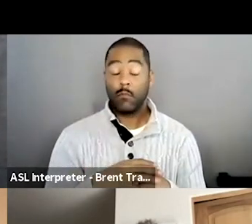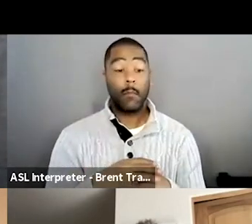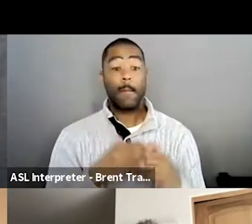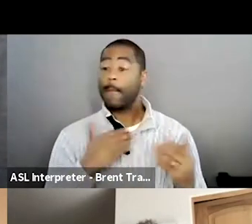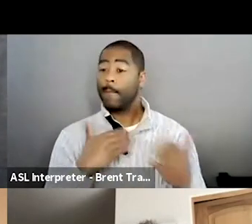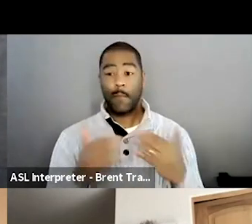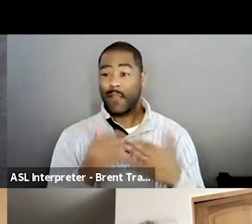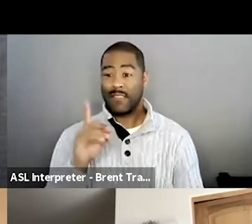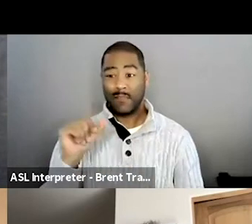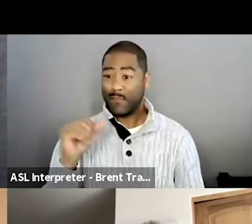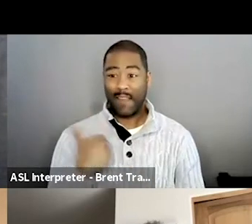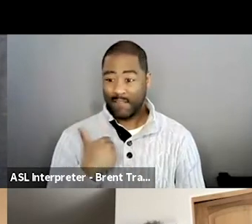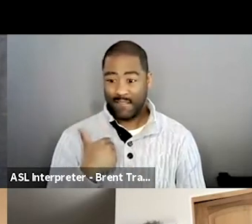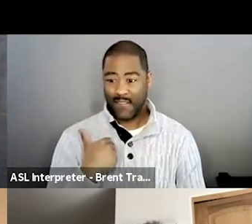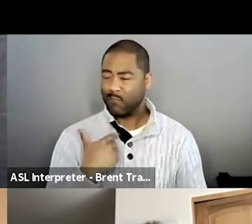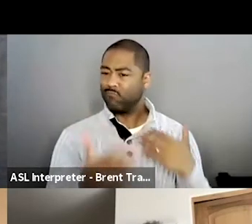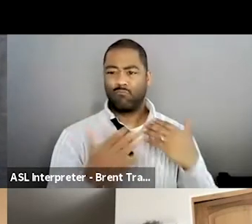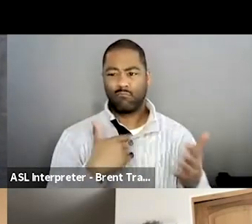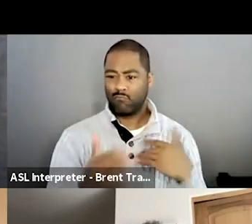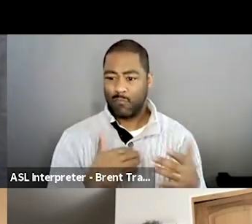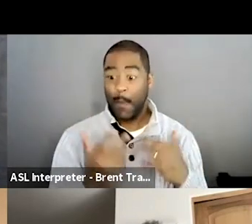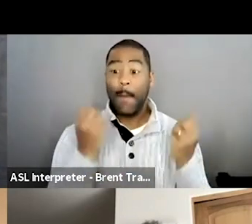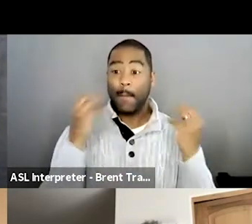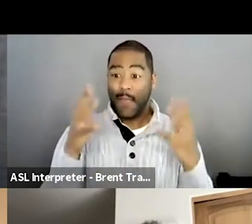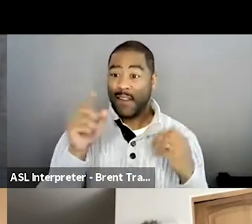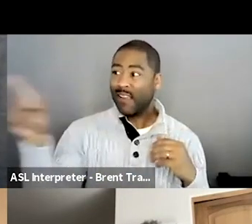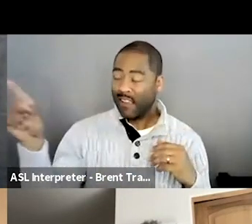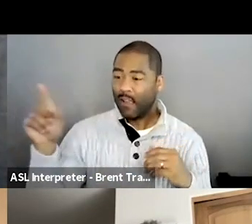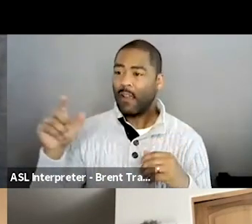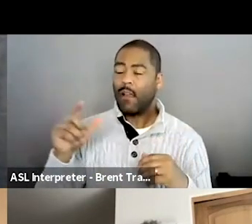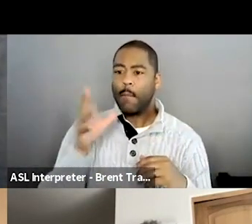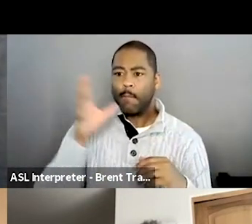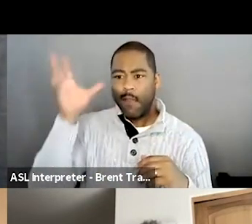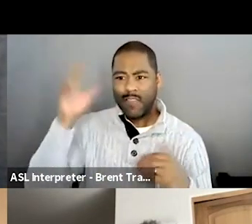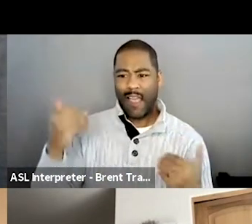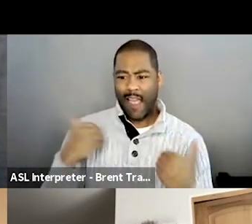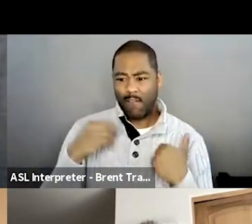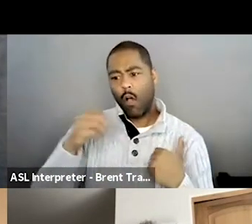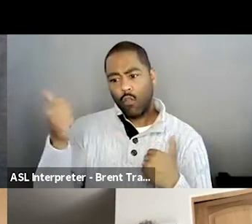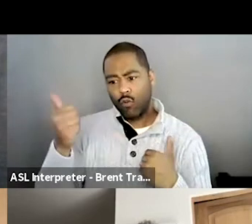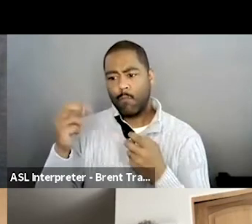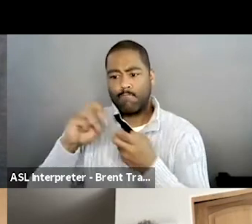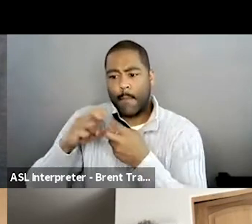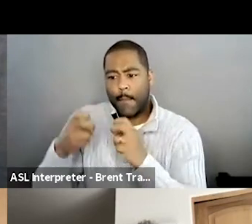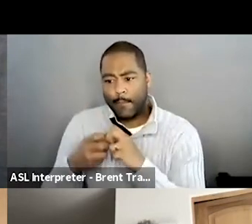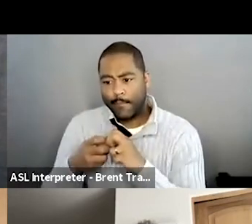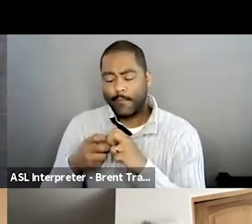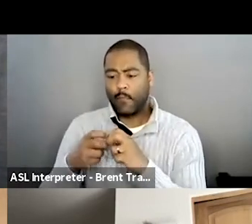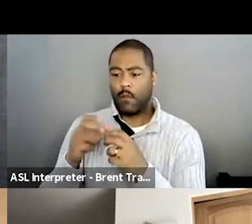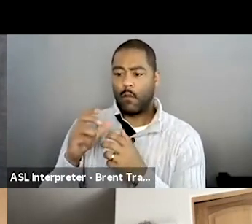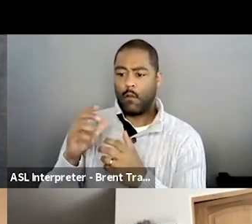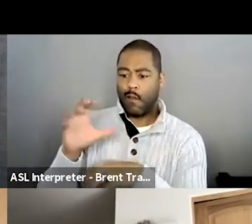are plenty of other parents that have other habits or issues that still are allowed to have children.